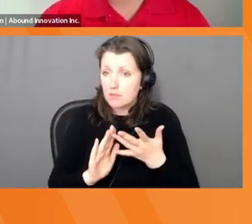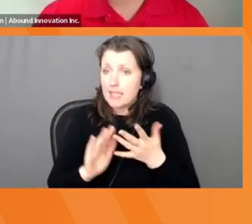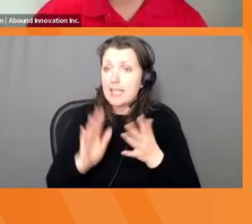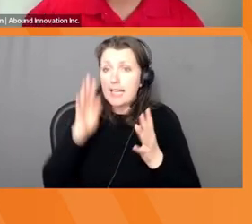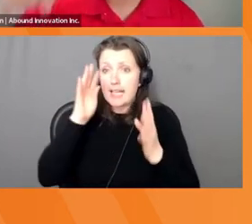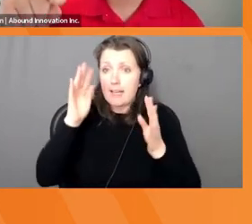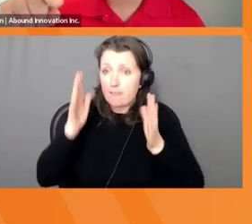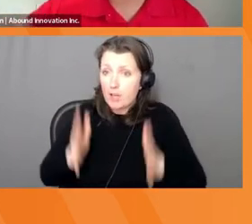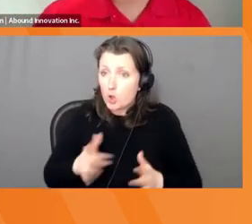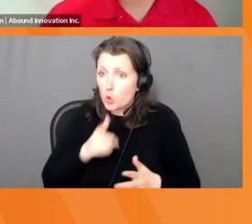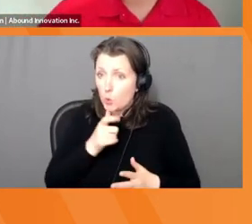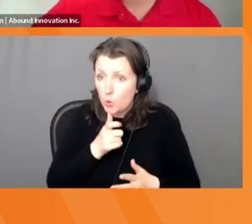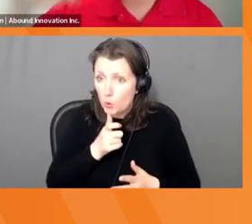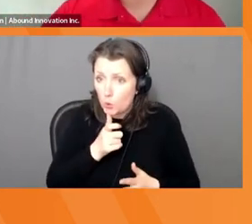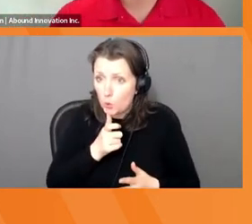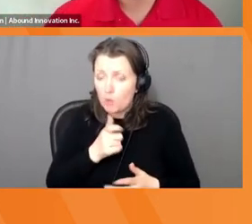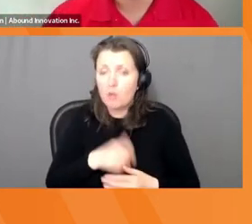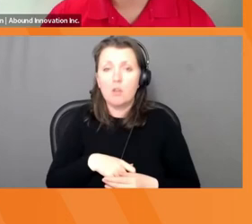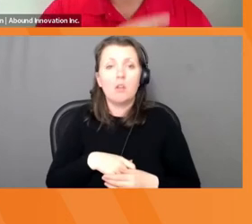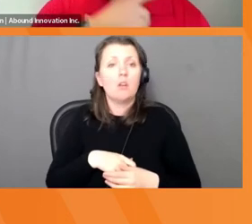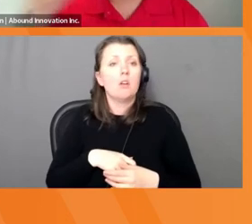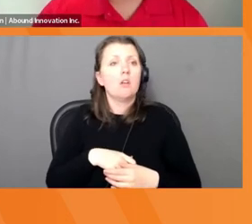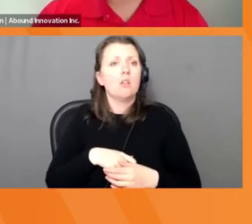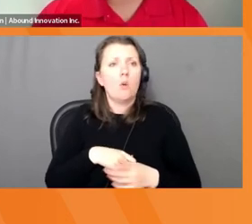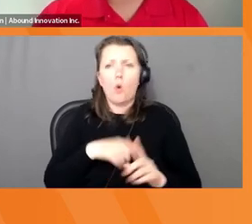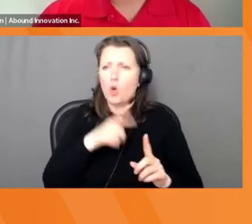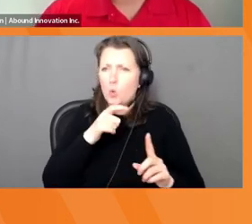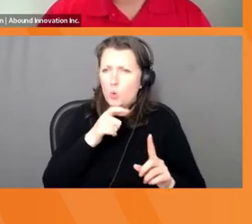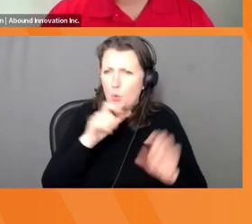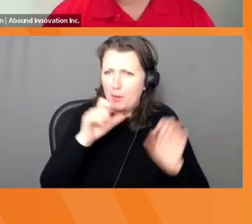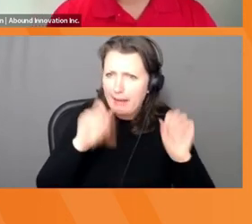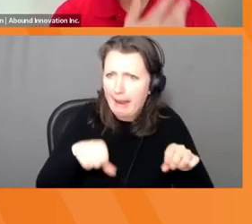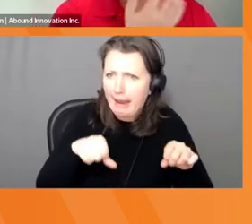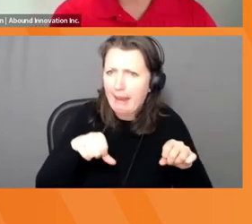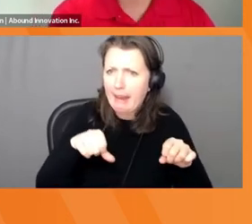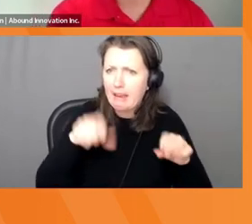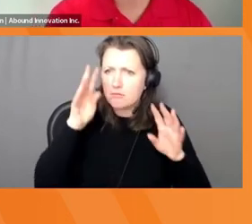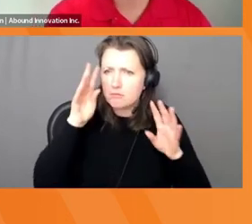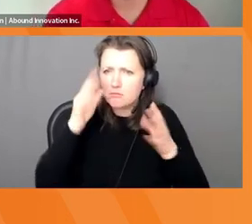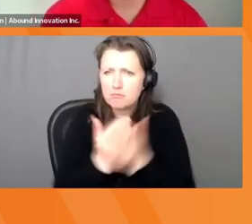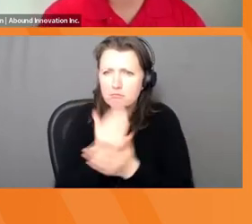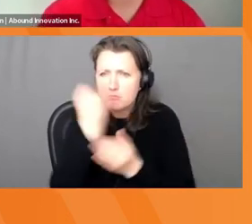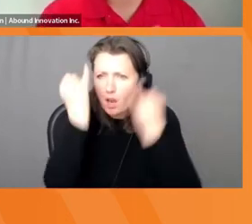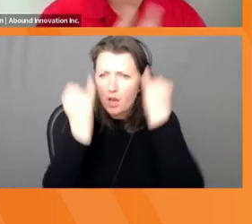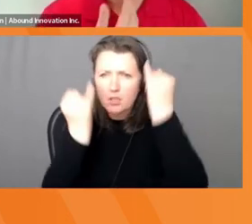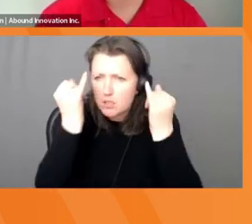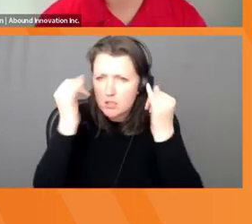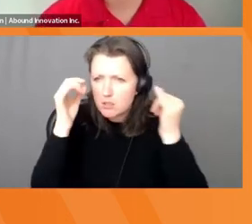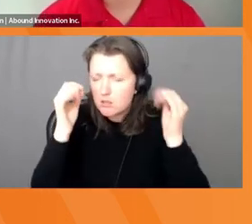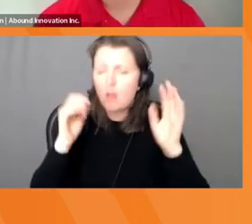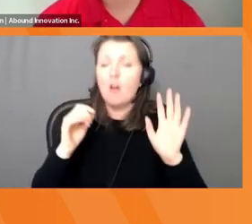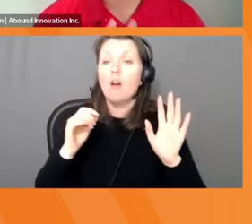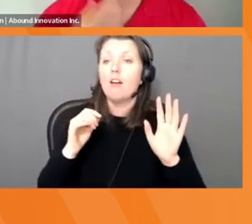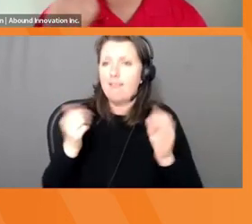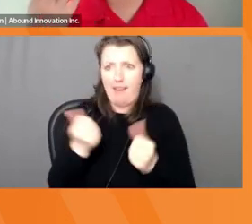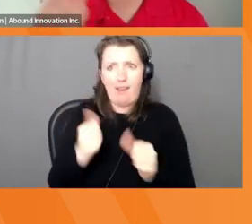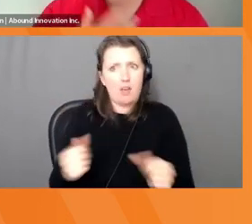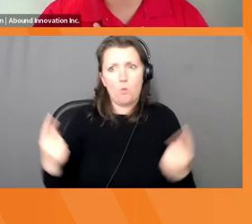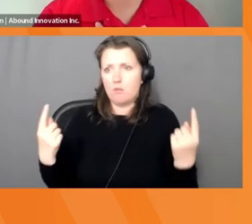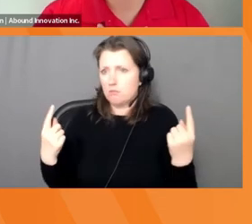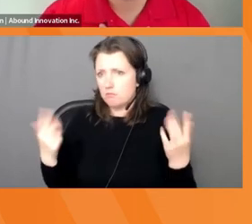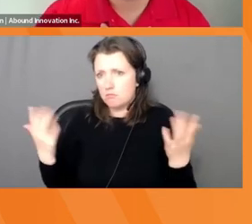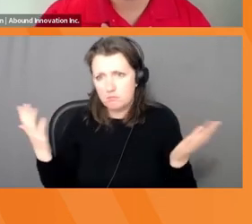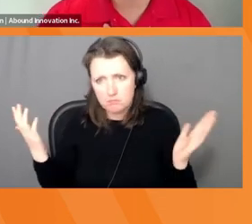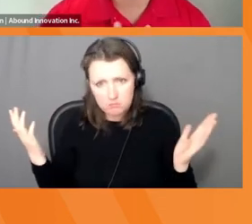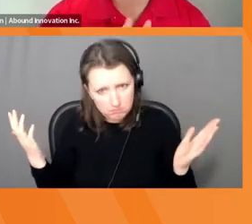Who can innovate. That's all of you. That's me too. Uh, all of us can innovate. There are challenges that get in the way when we innovate. So we have those,